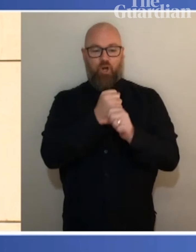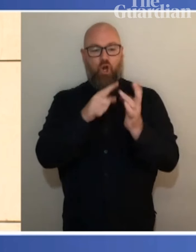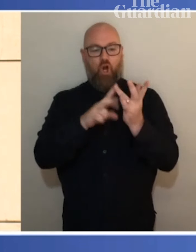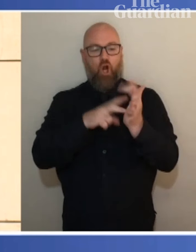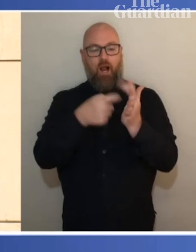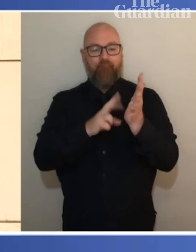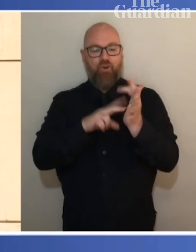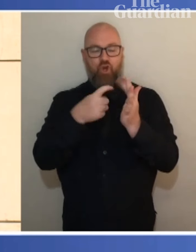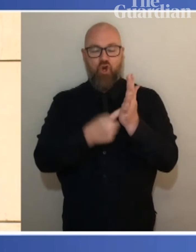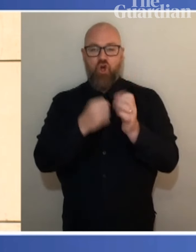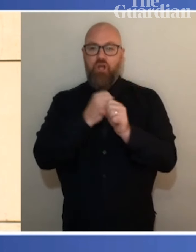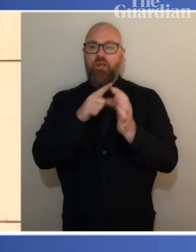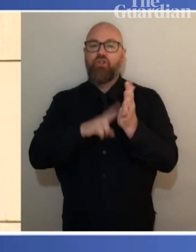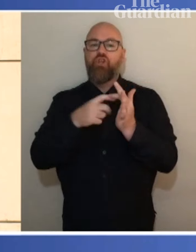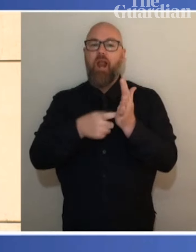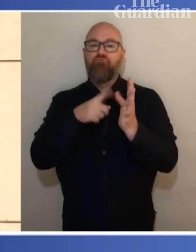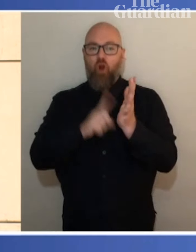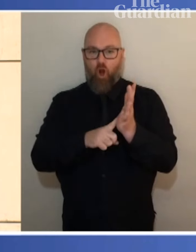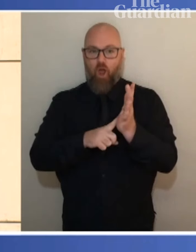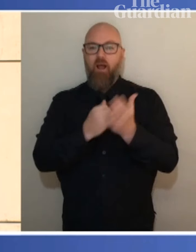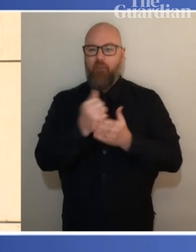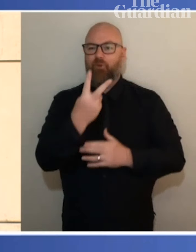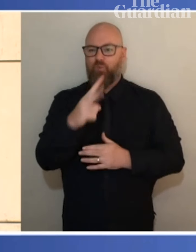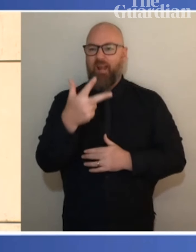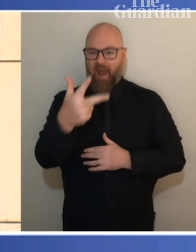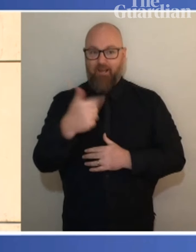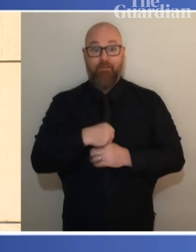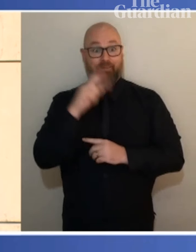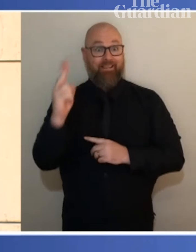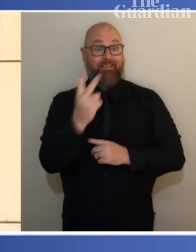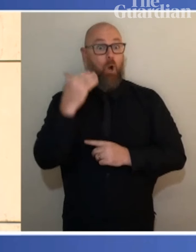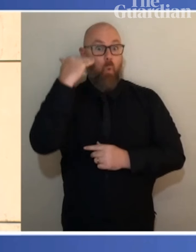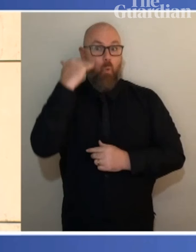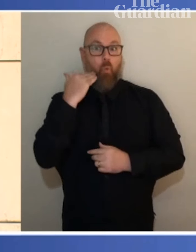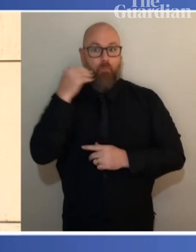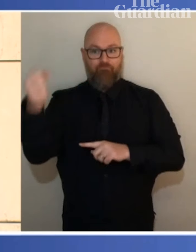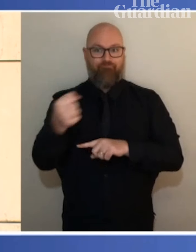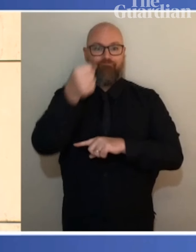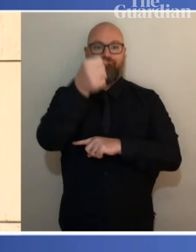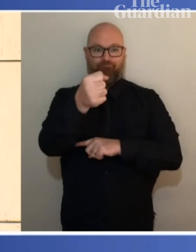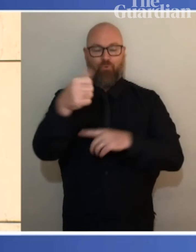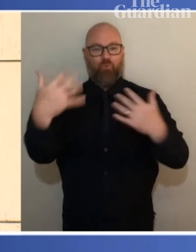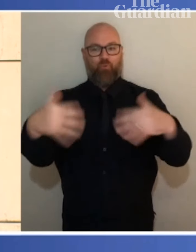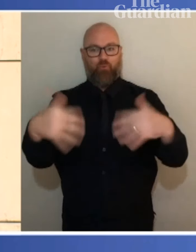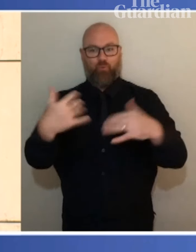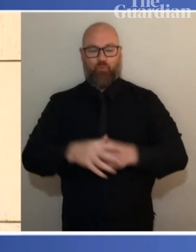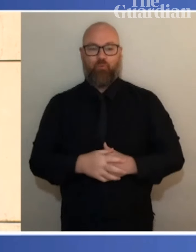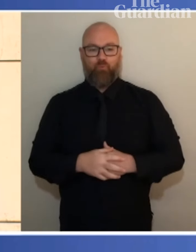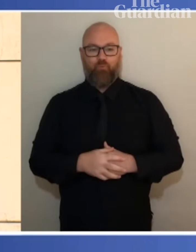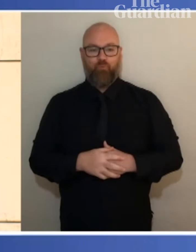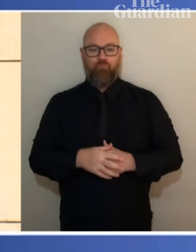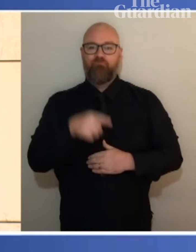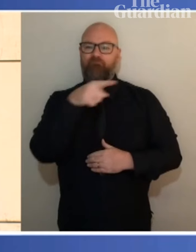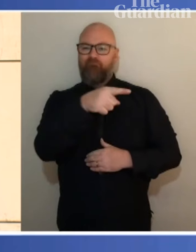Australia and the second woman to hold this highest of office. Sam Mostyn is an exceptional leader